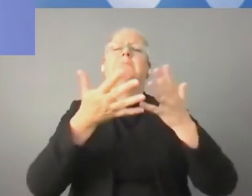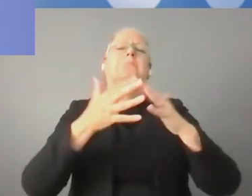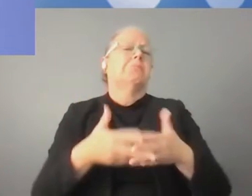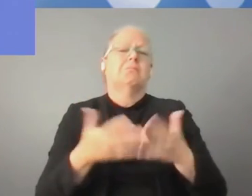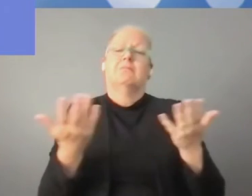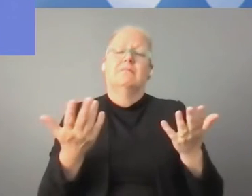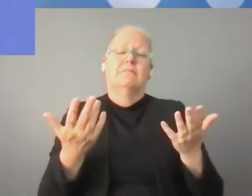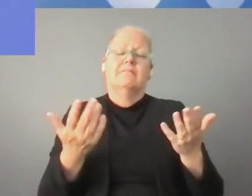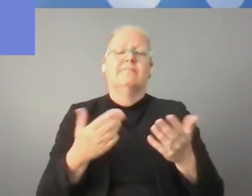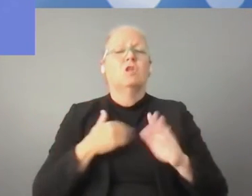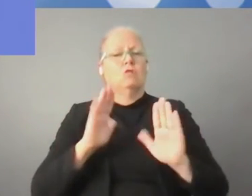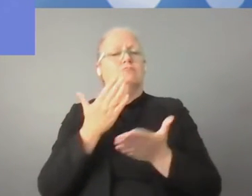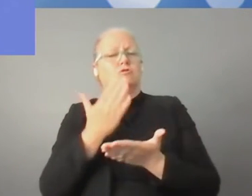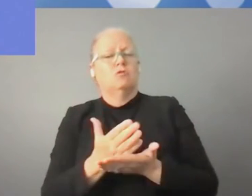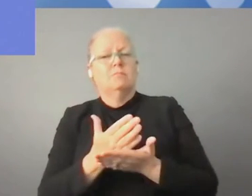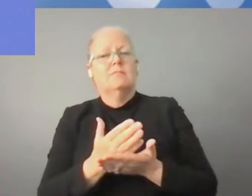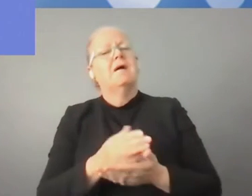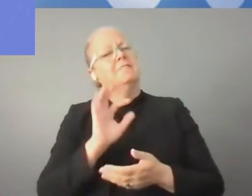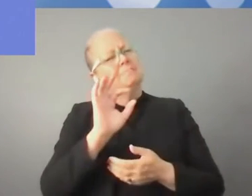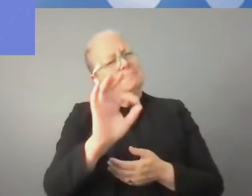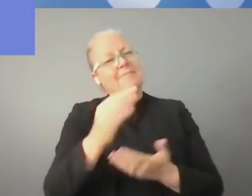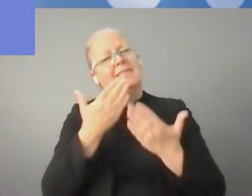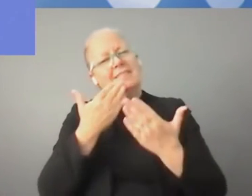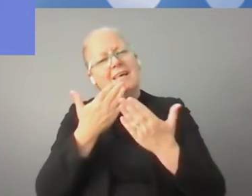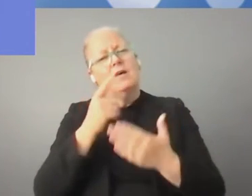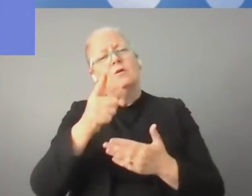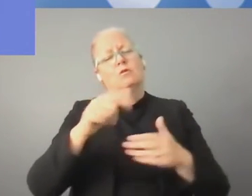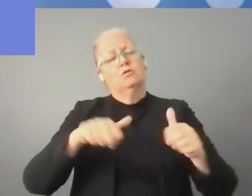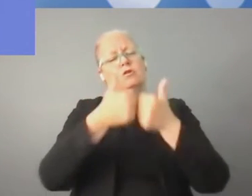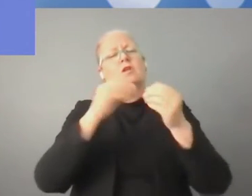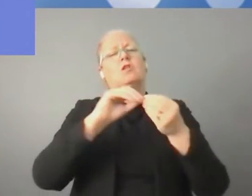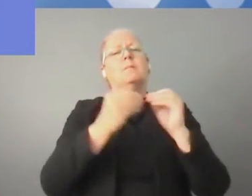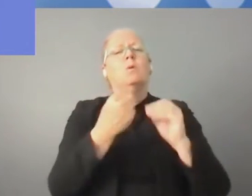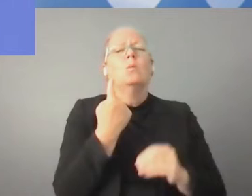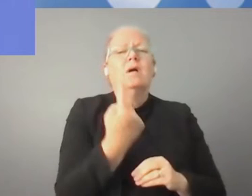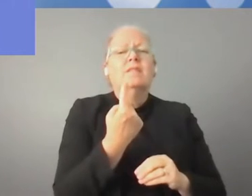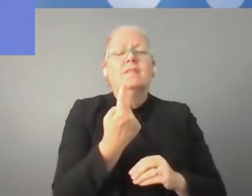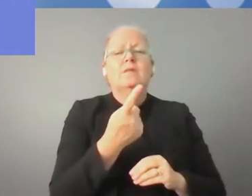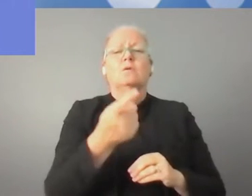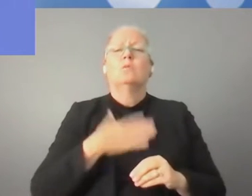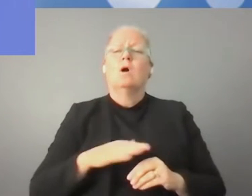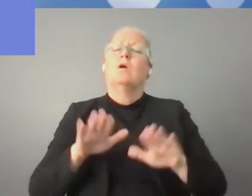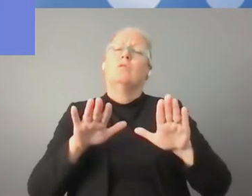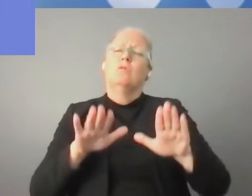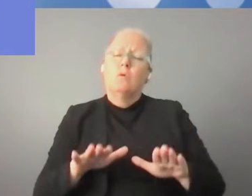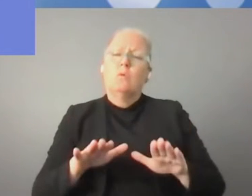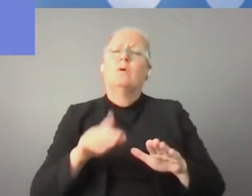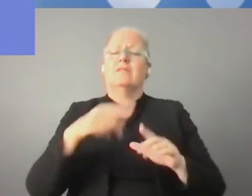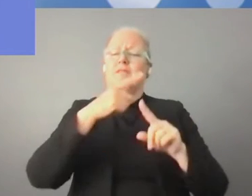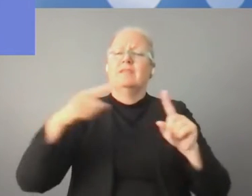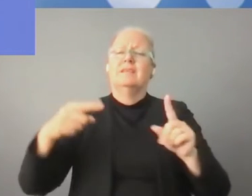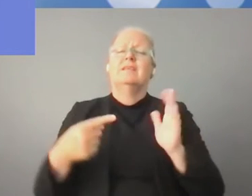Yes, thank you very much. I like very much the challenge number one, relatively slow or low implementation of the latest digital technologies by